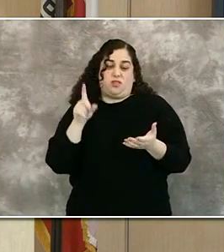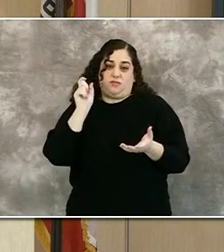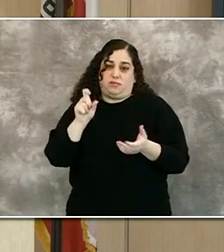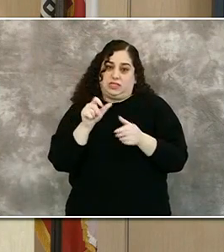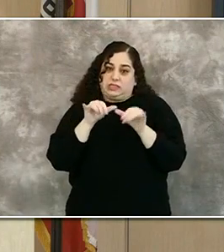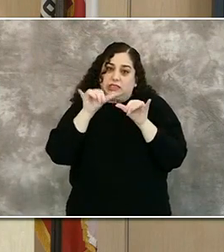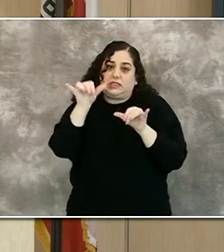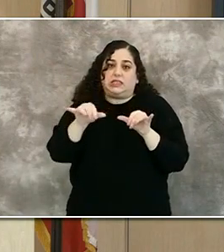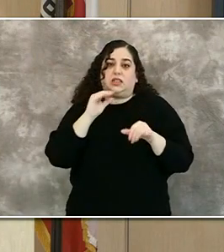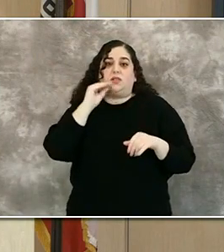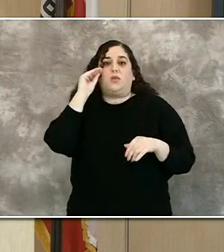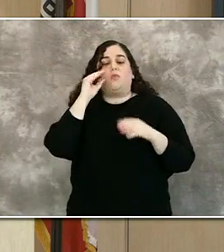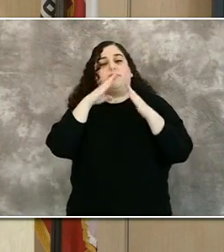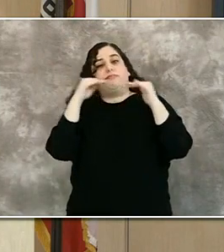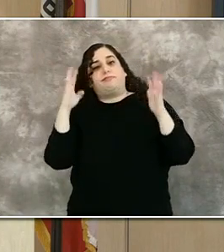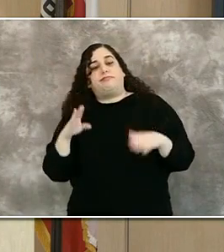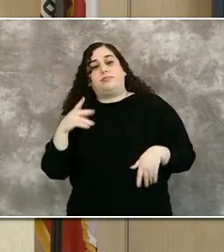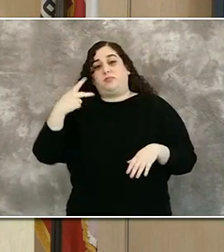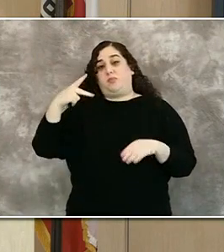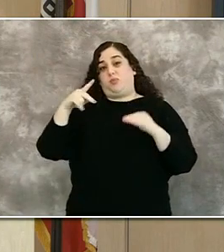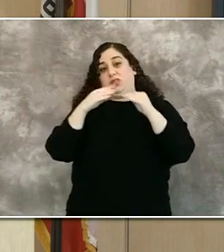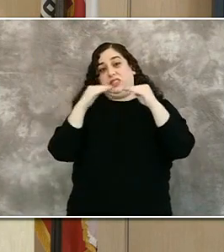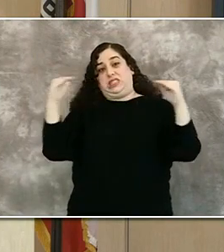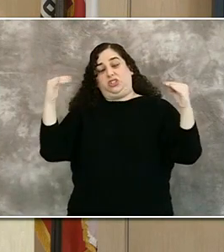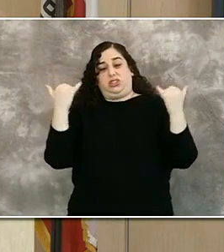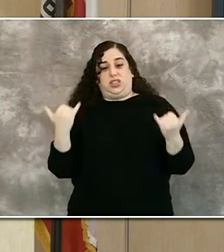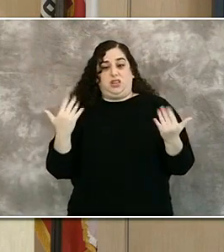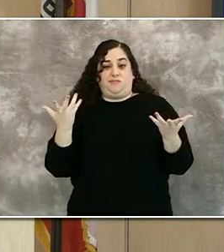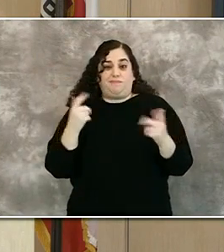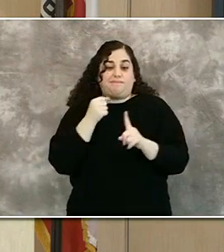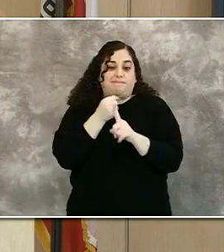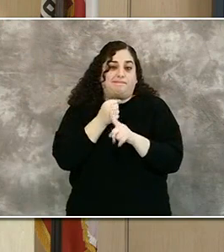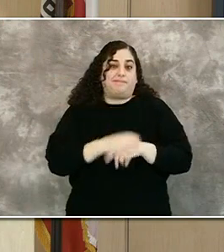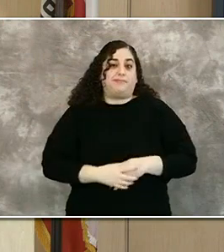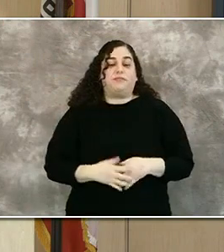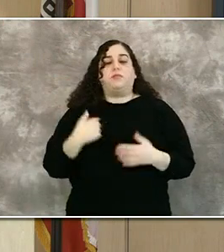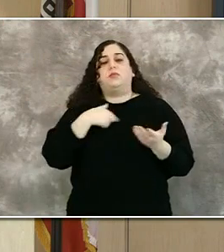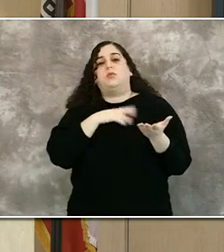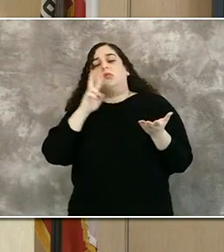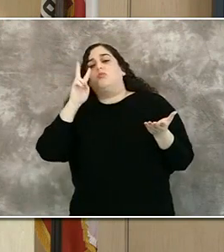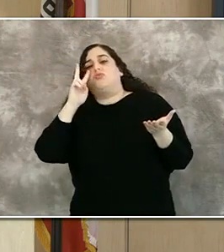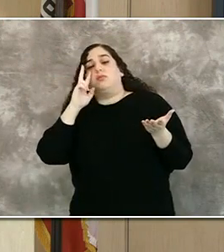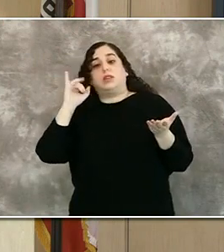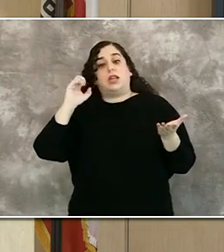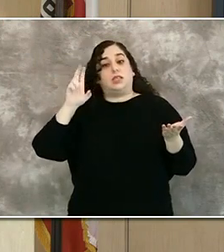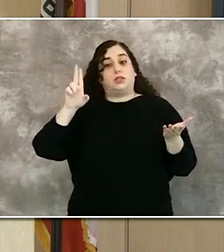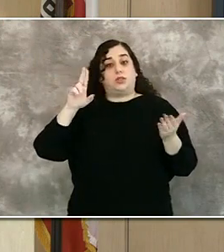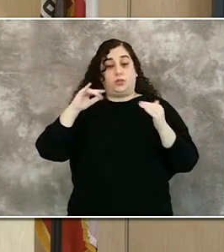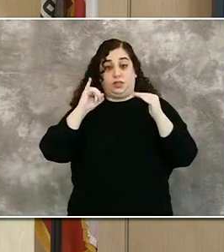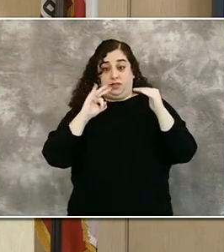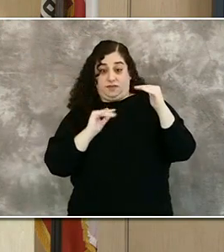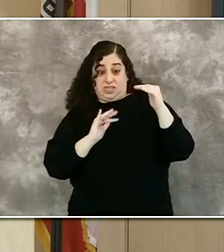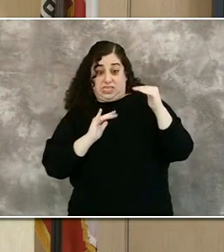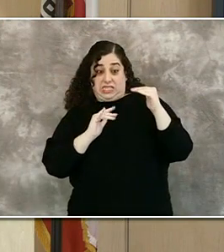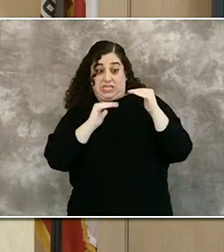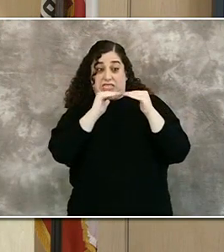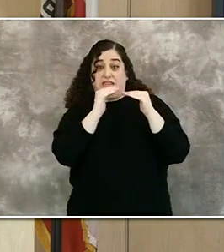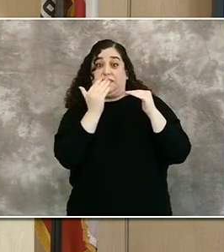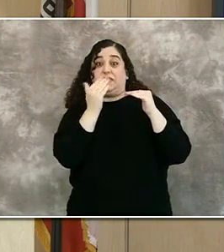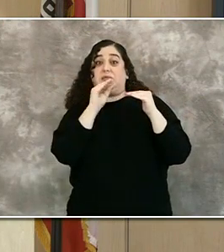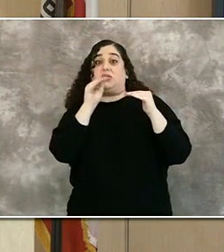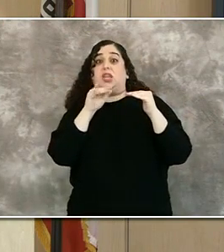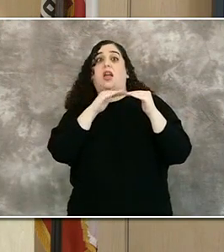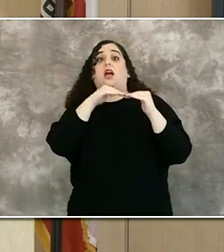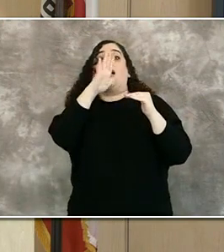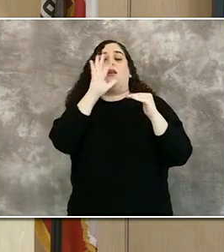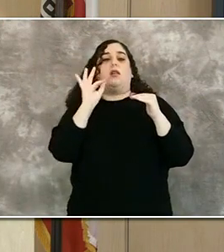when our region's projected ICU capacity meets or exceeds 15%. I'd like to show